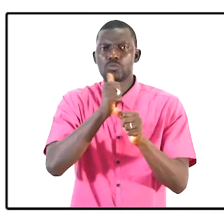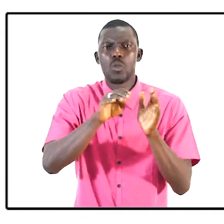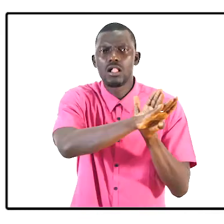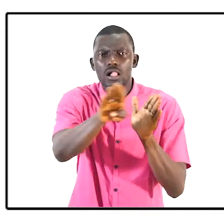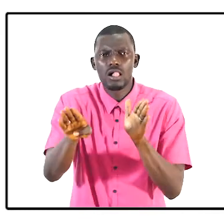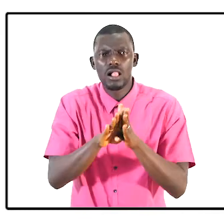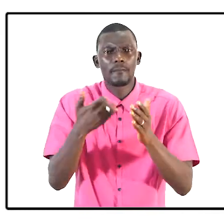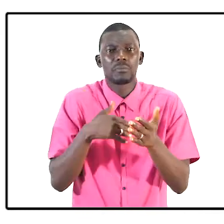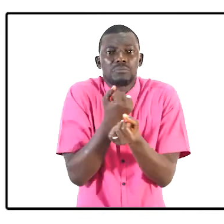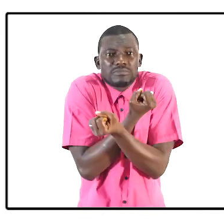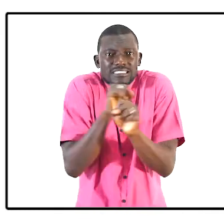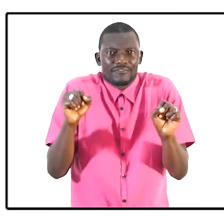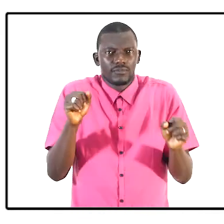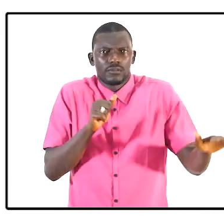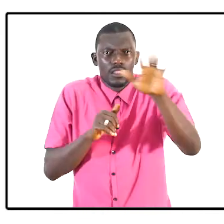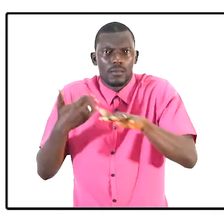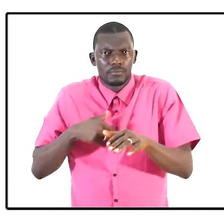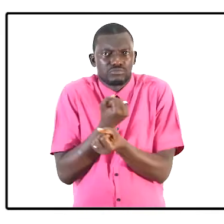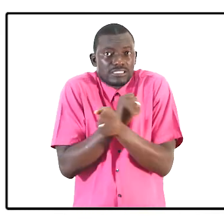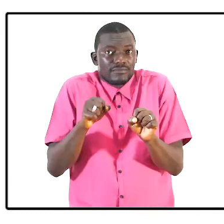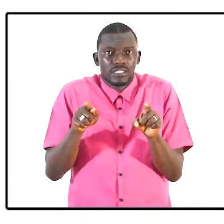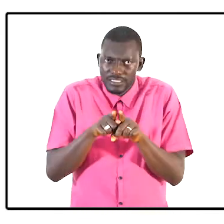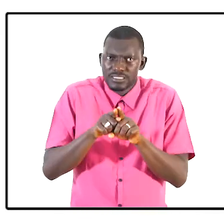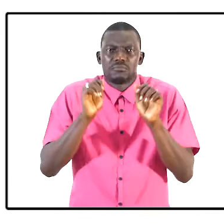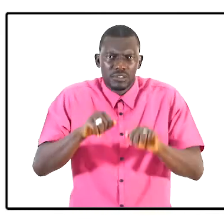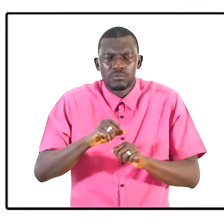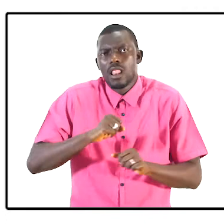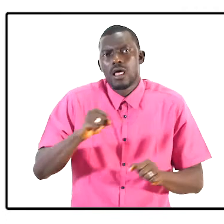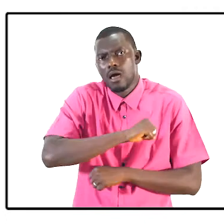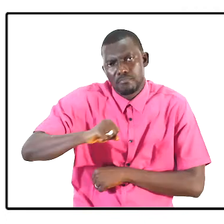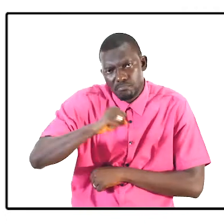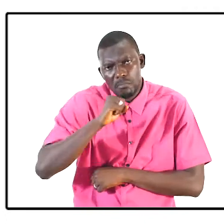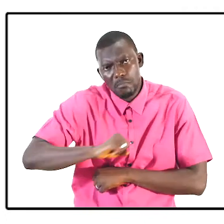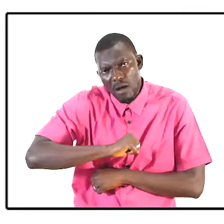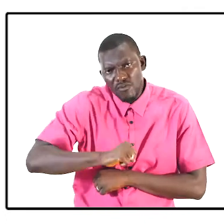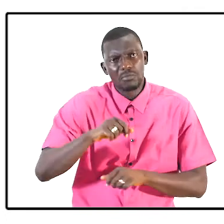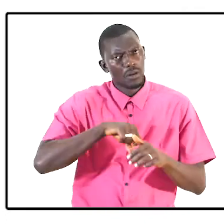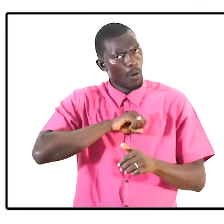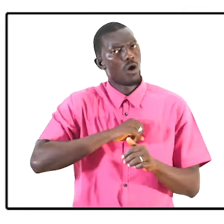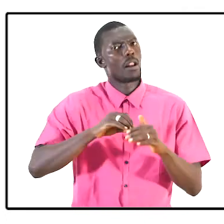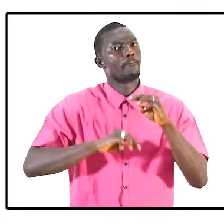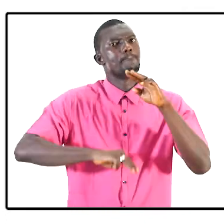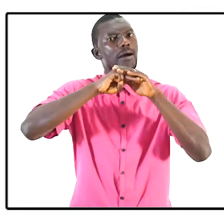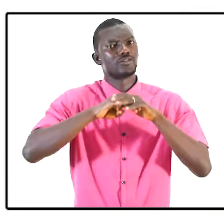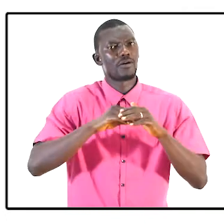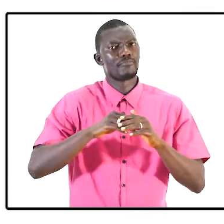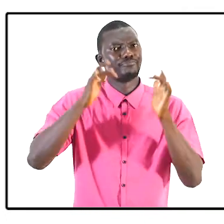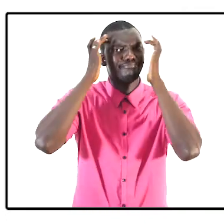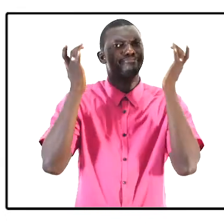such that everyone feels safe and is able to perform to their maximum potential.